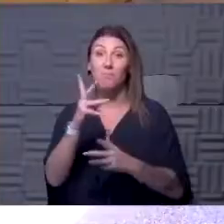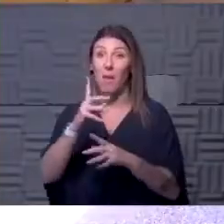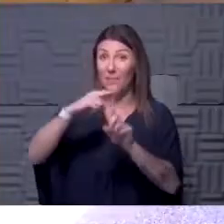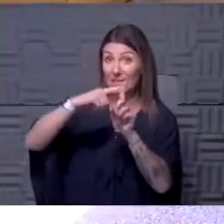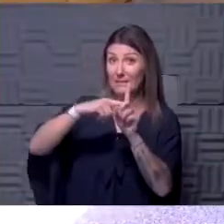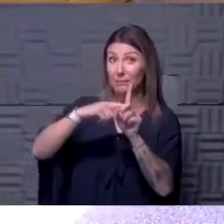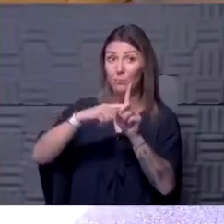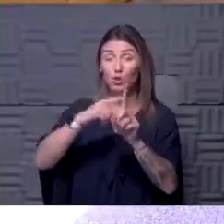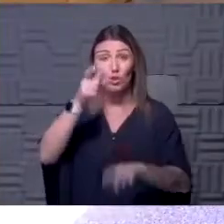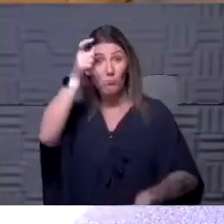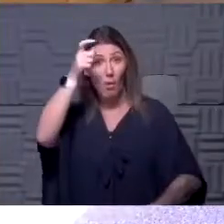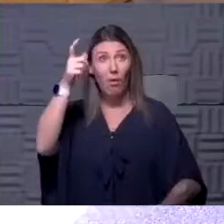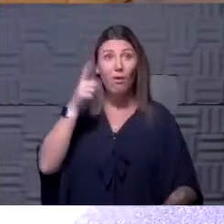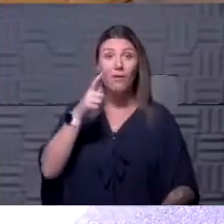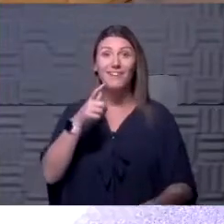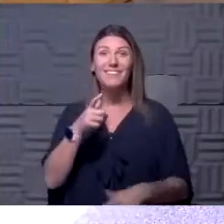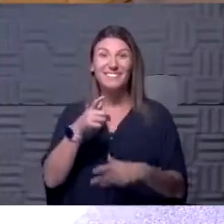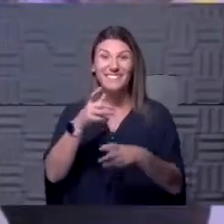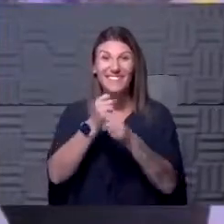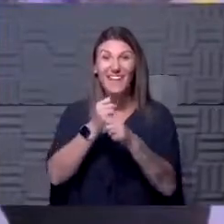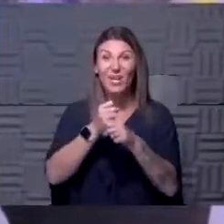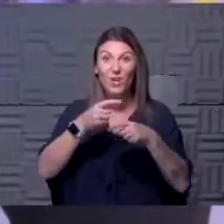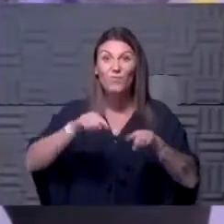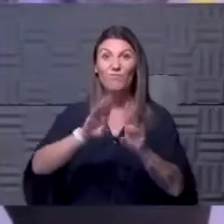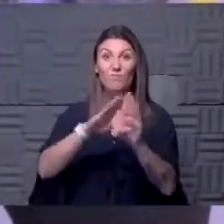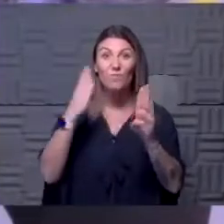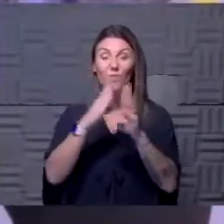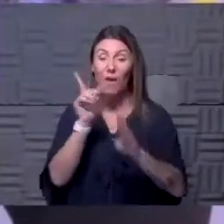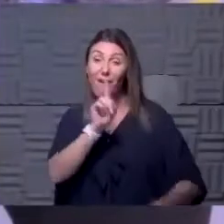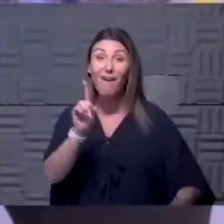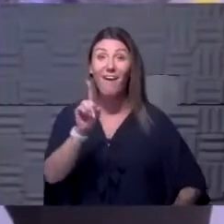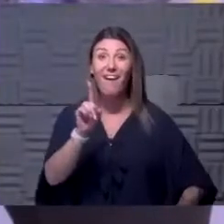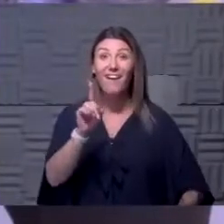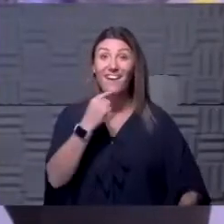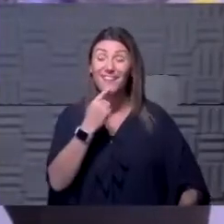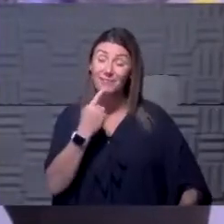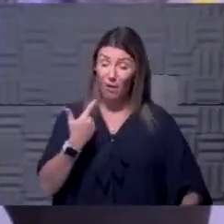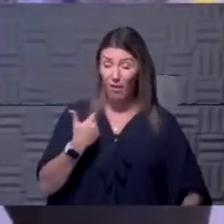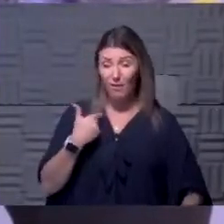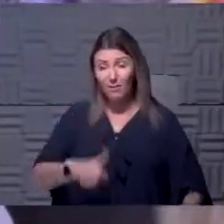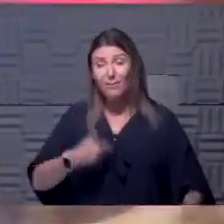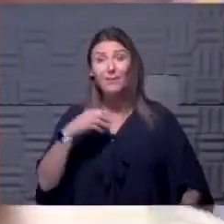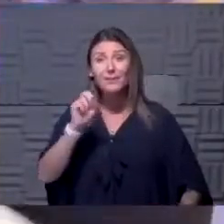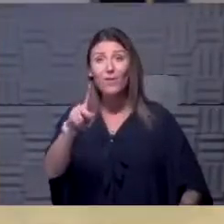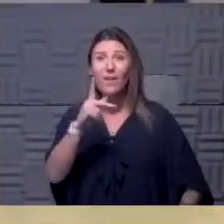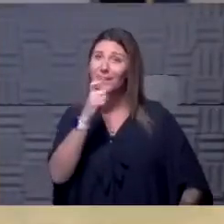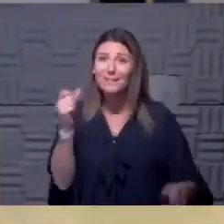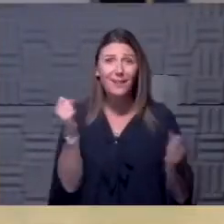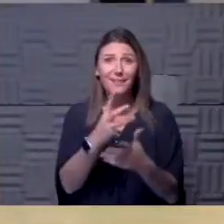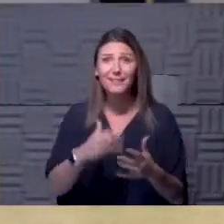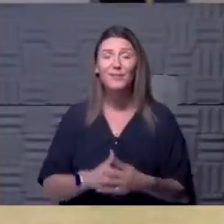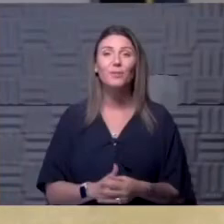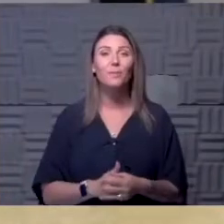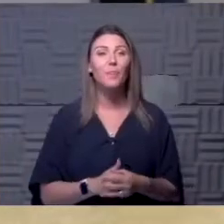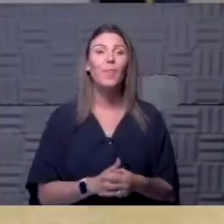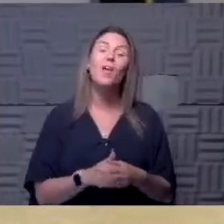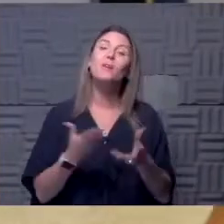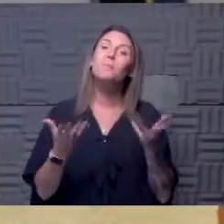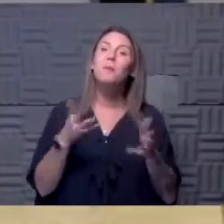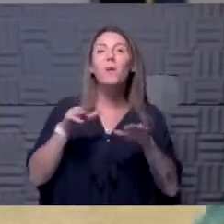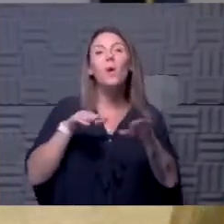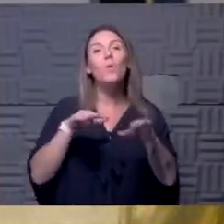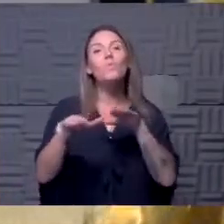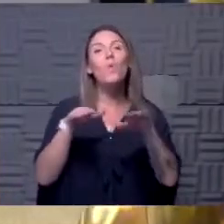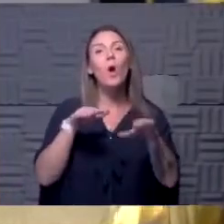at the door. You're good to go. Sunny says, it's okay. It's not scary. You'll probably walk to class